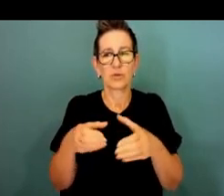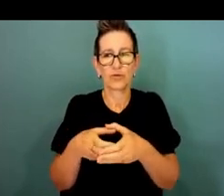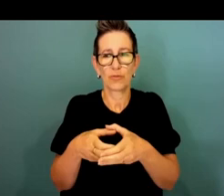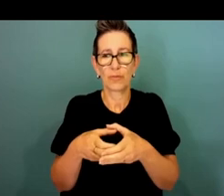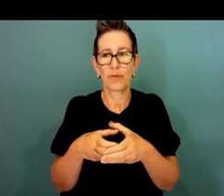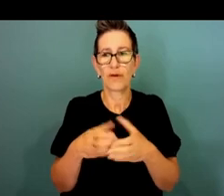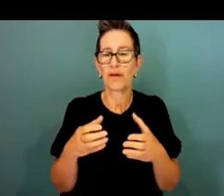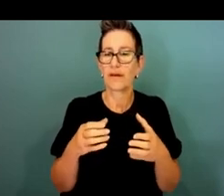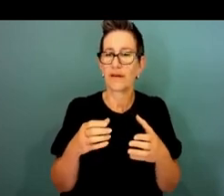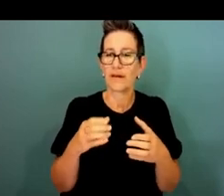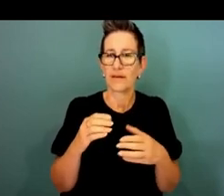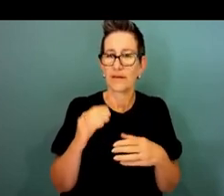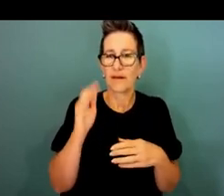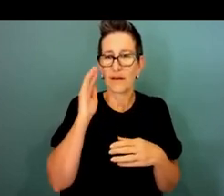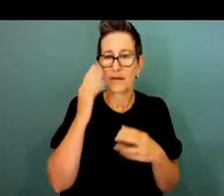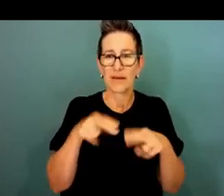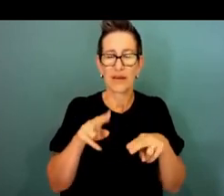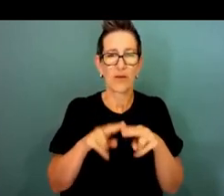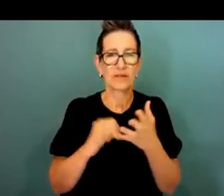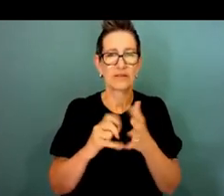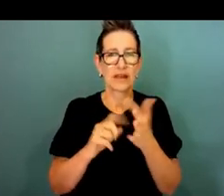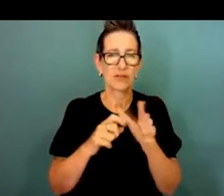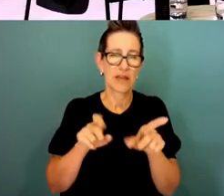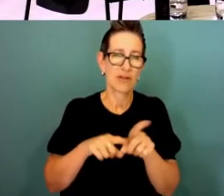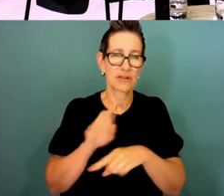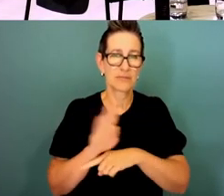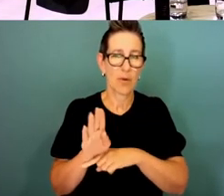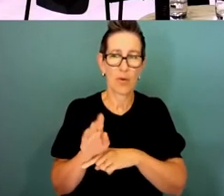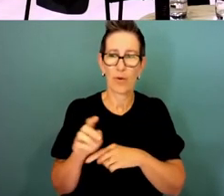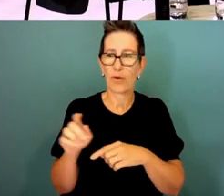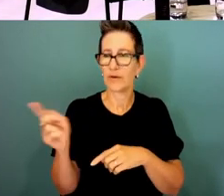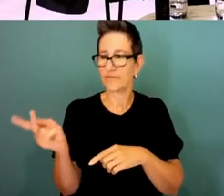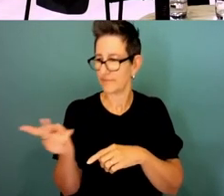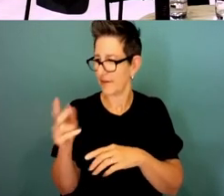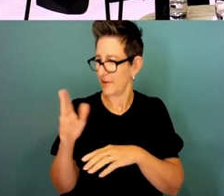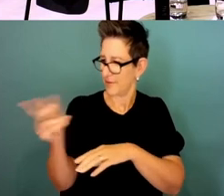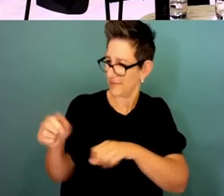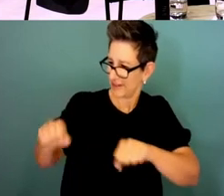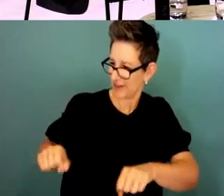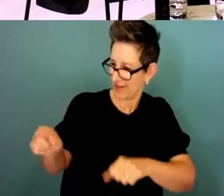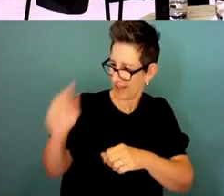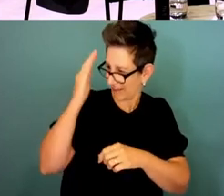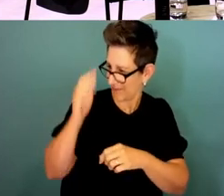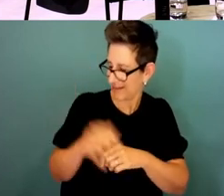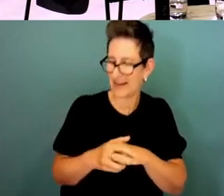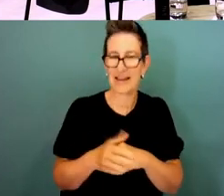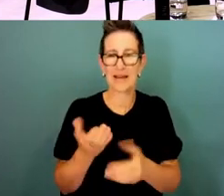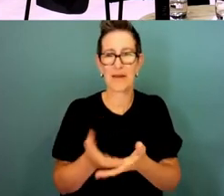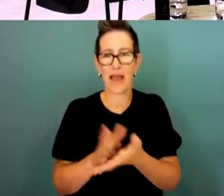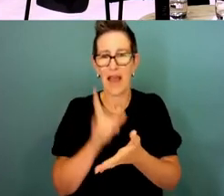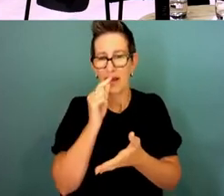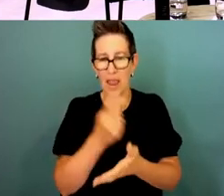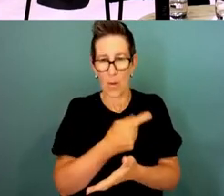and Jodie are actually chairing that committee, but it's really looking at how can we as a service lift our capability